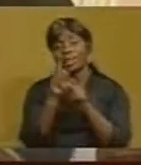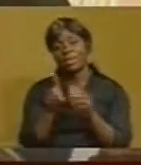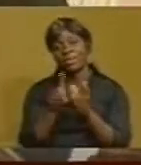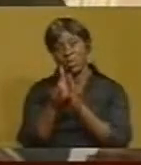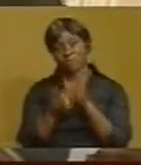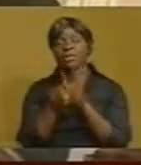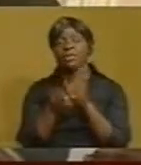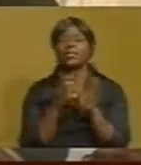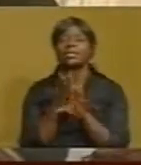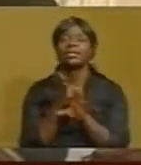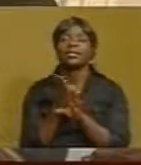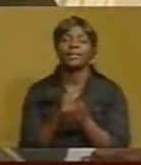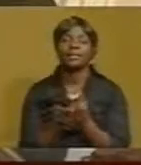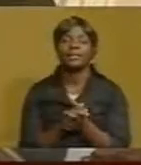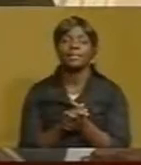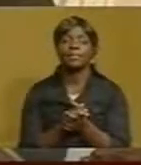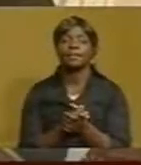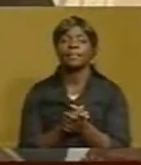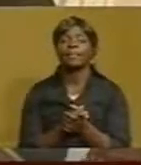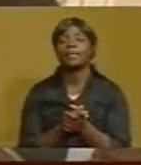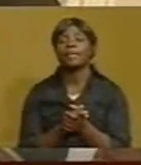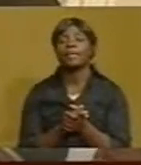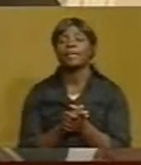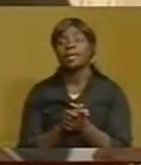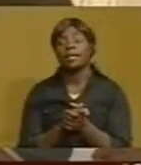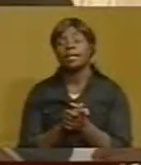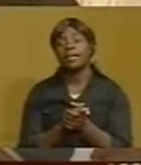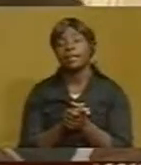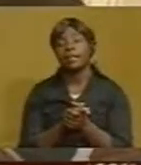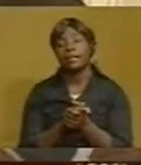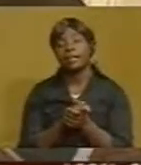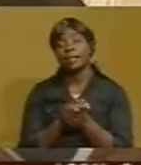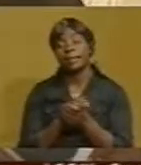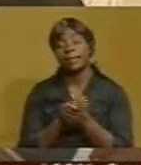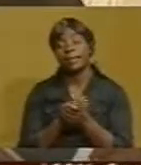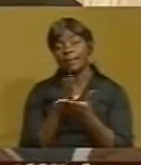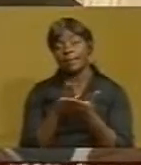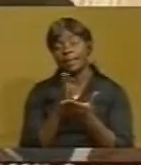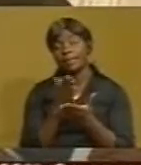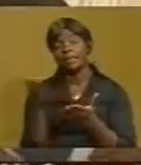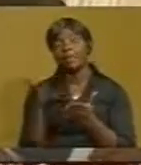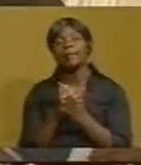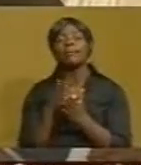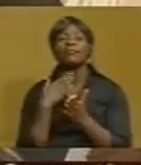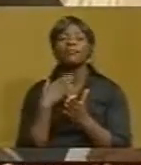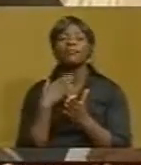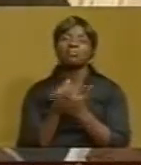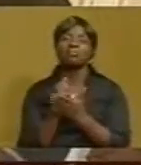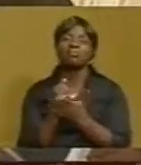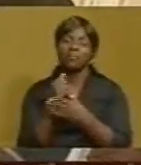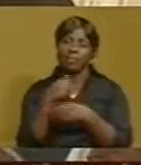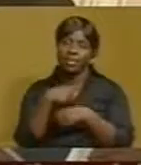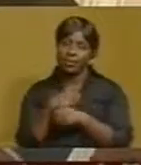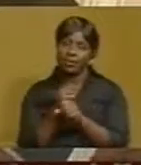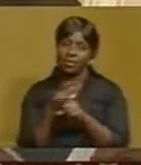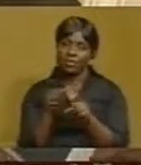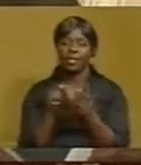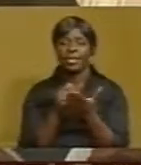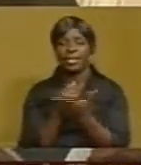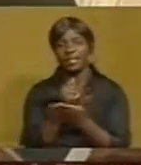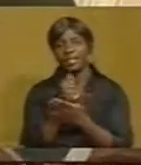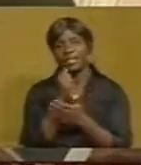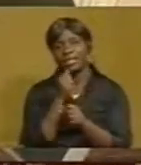this so that the private sector and private sectors can benefit from higher